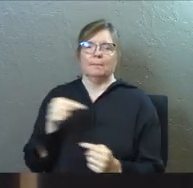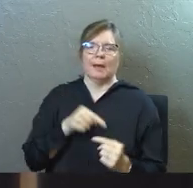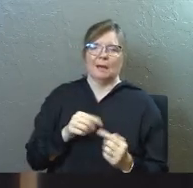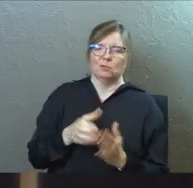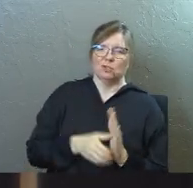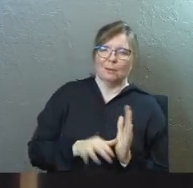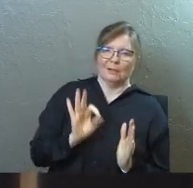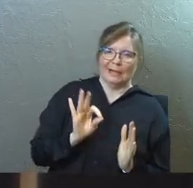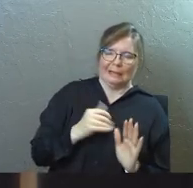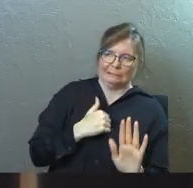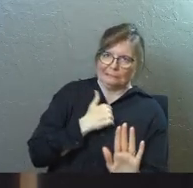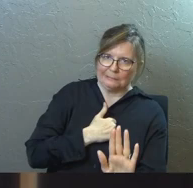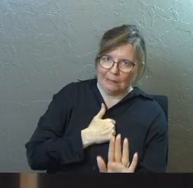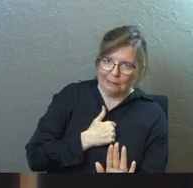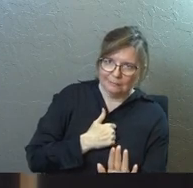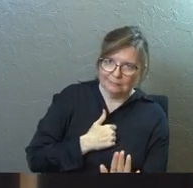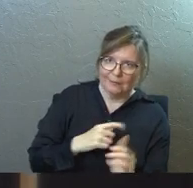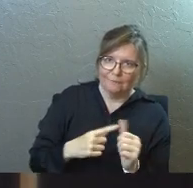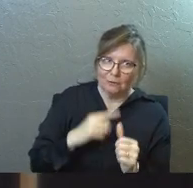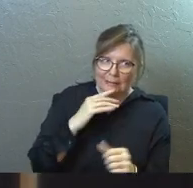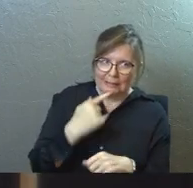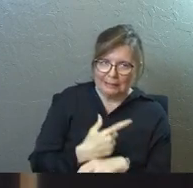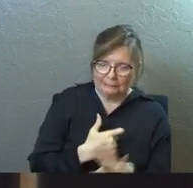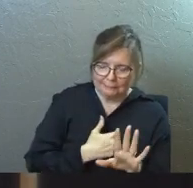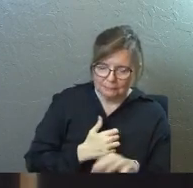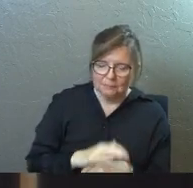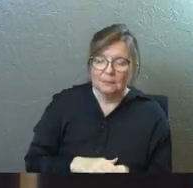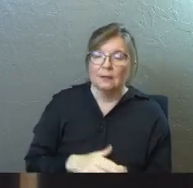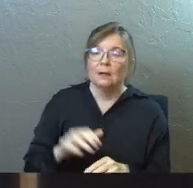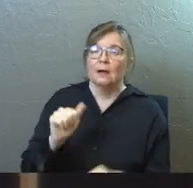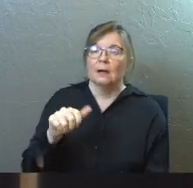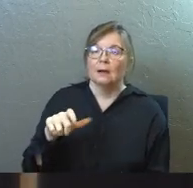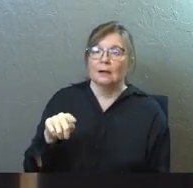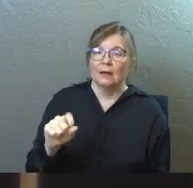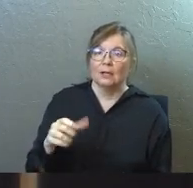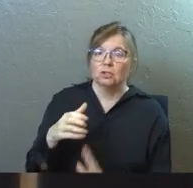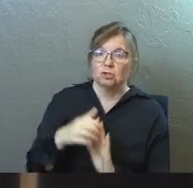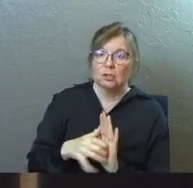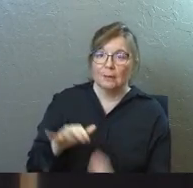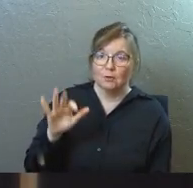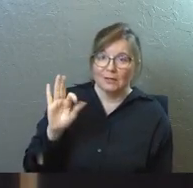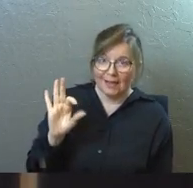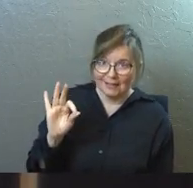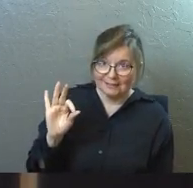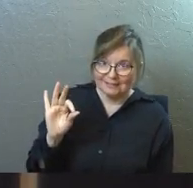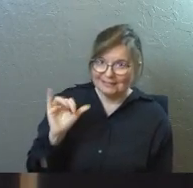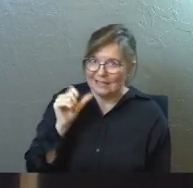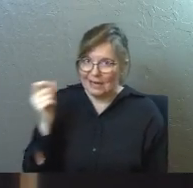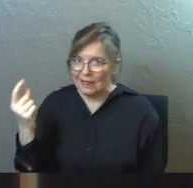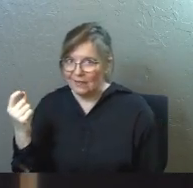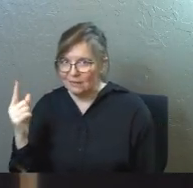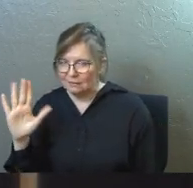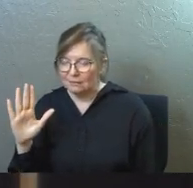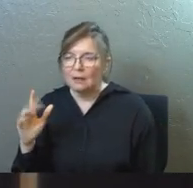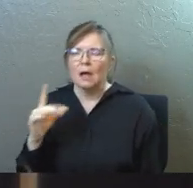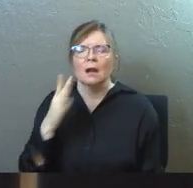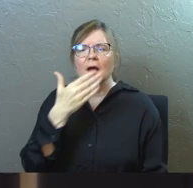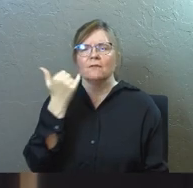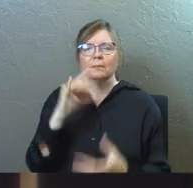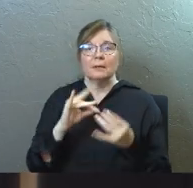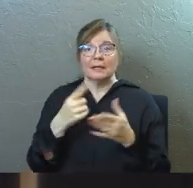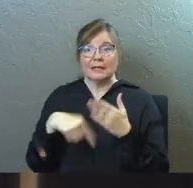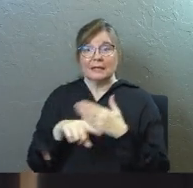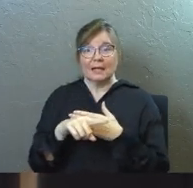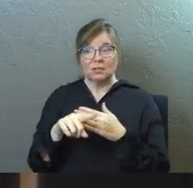I lied to you, sorry, first lie of the day, we're going to Acts chapter 9, and I forgot to mention,